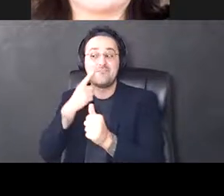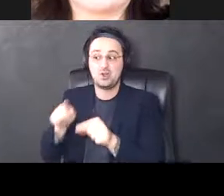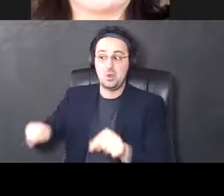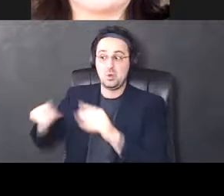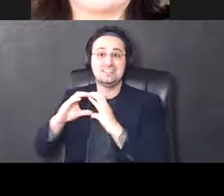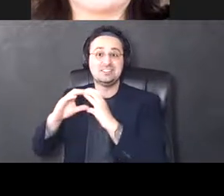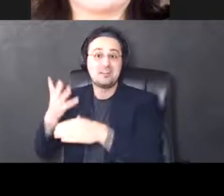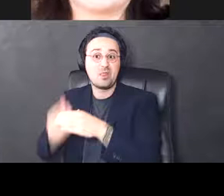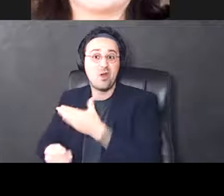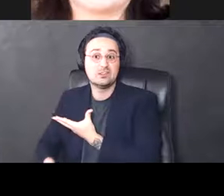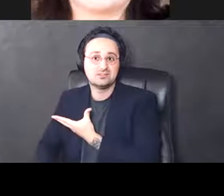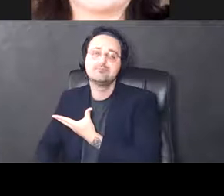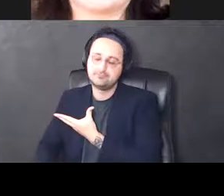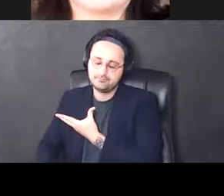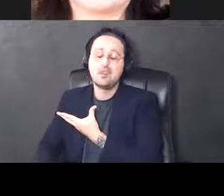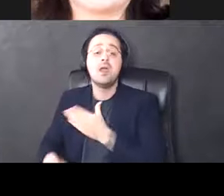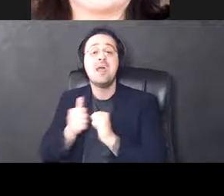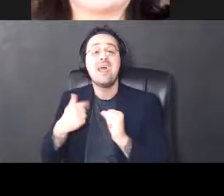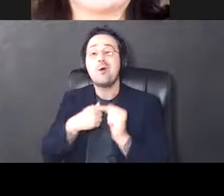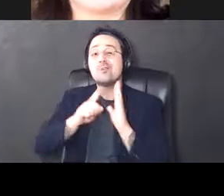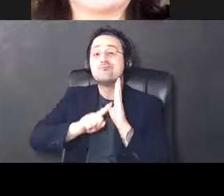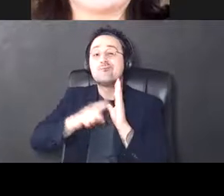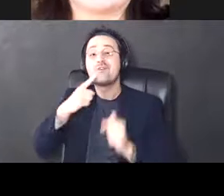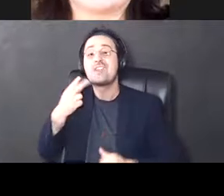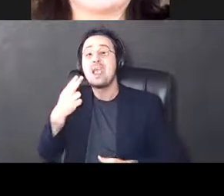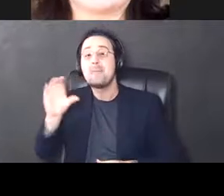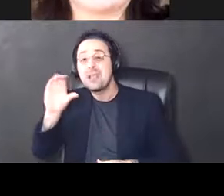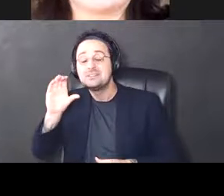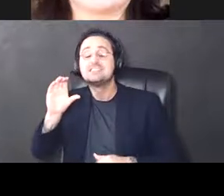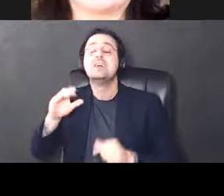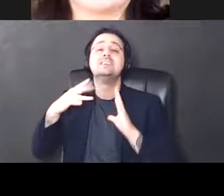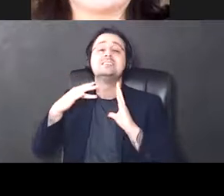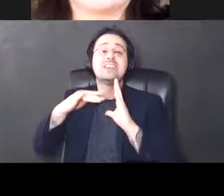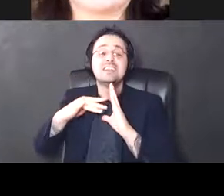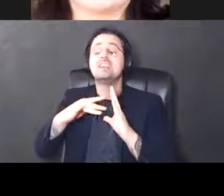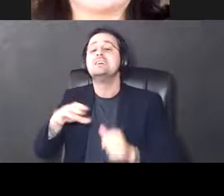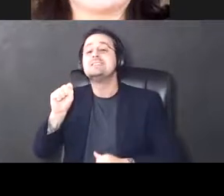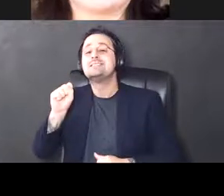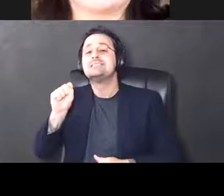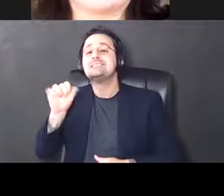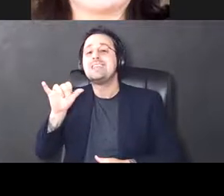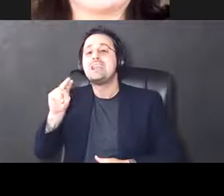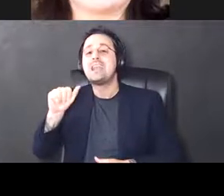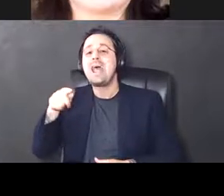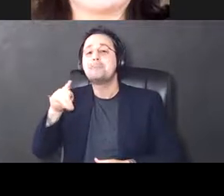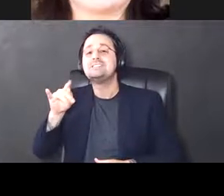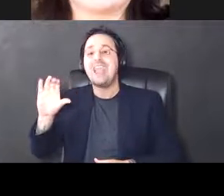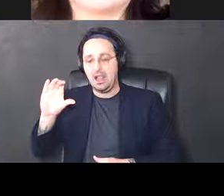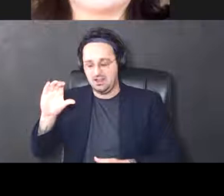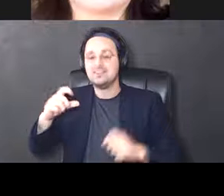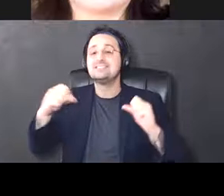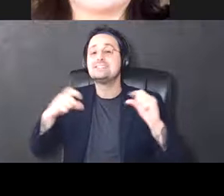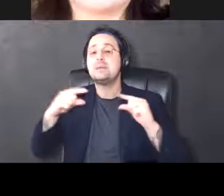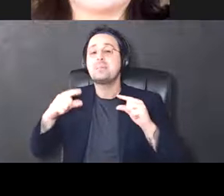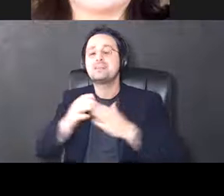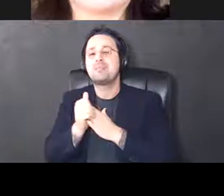lost. And so one of the ways that we look at this in the hippocampus is to study synaptic plasticity, which is really a cellular mechanism that